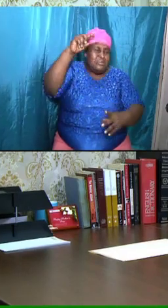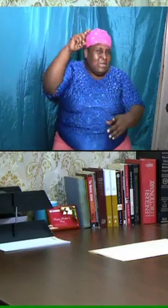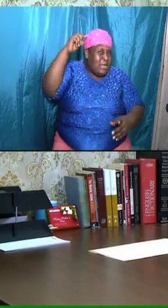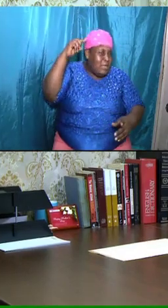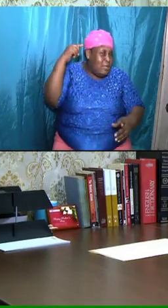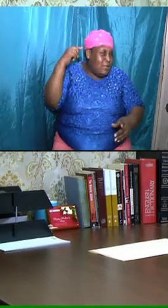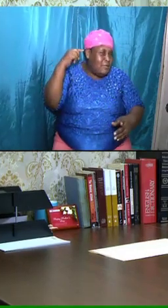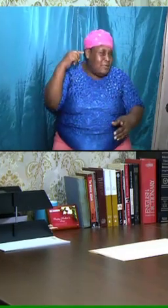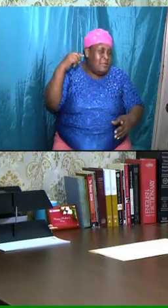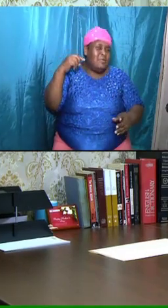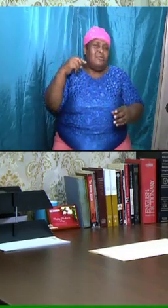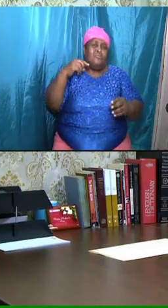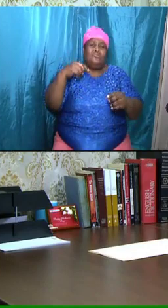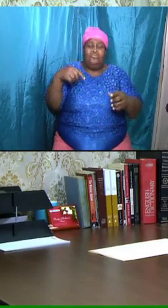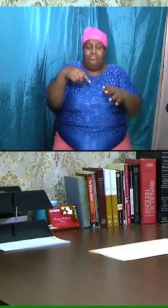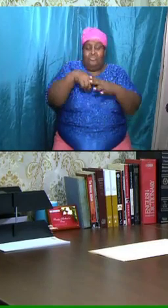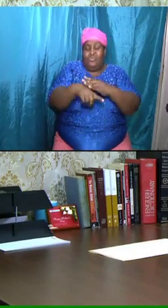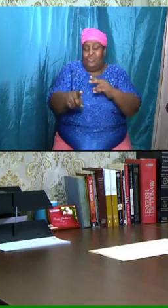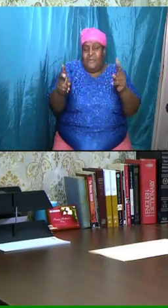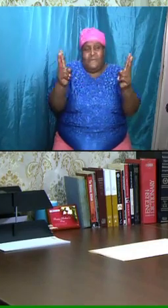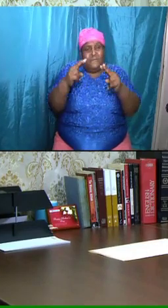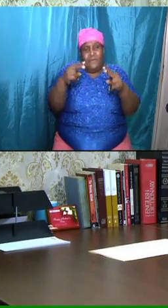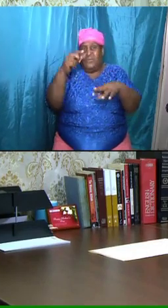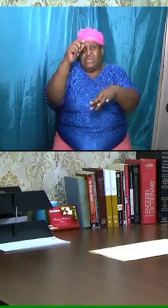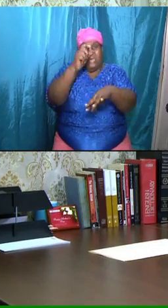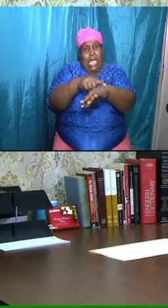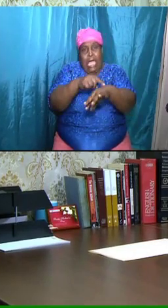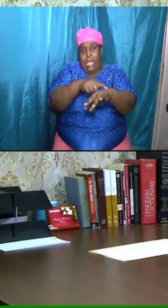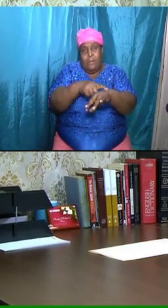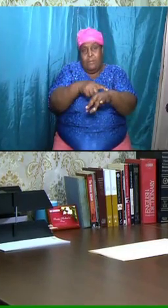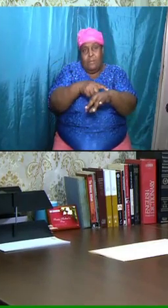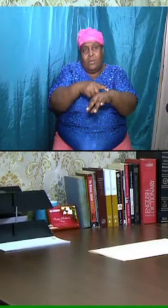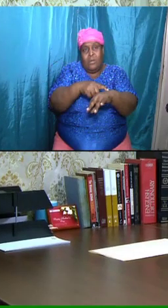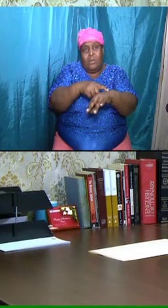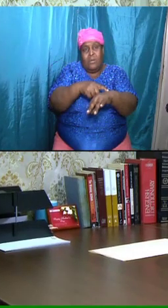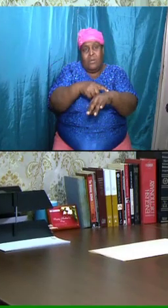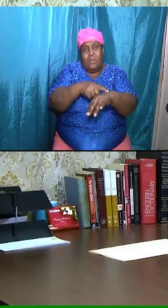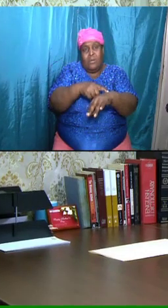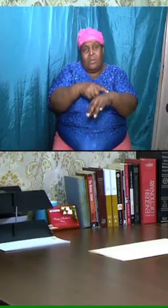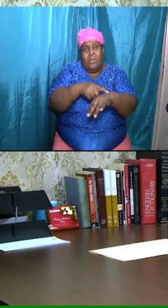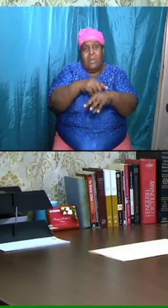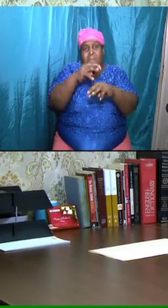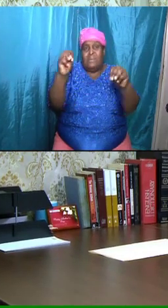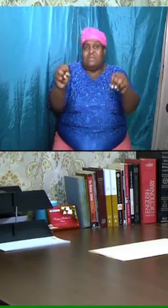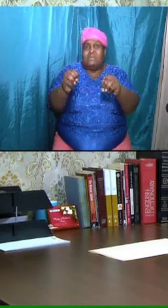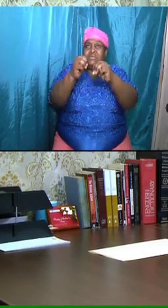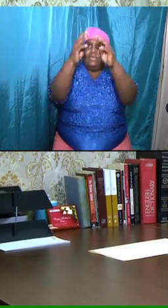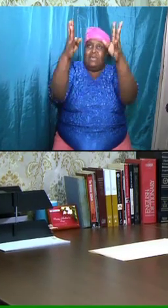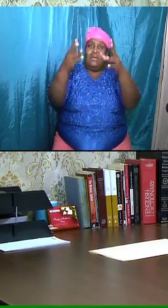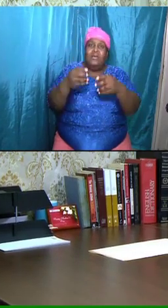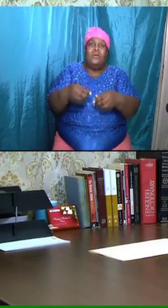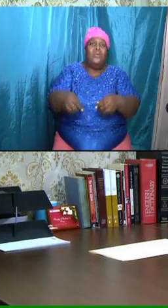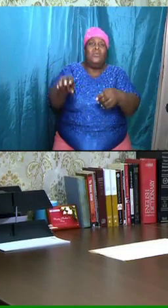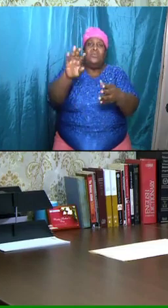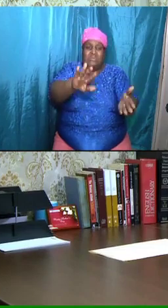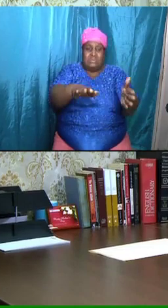time when Messiah was going to be cut off. Daniel worked it down to the dead